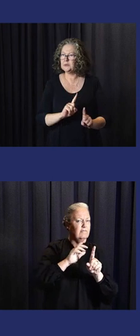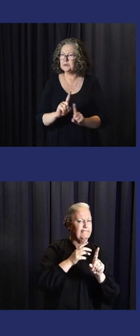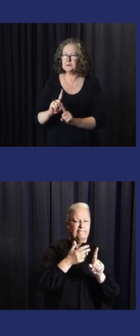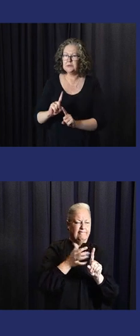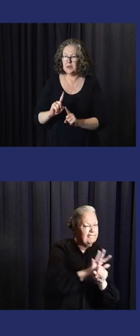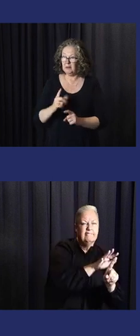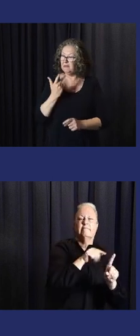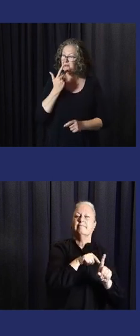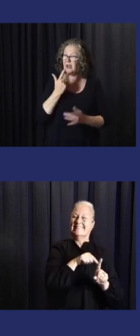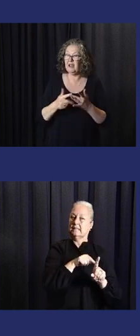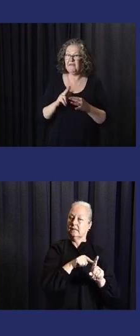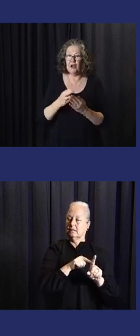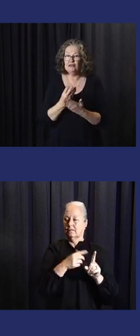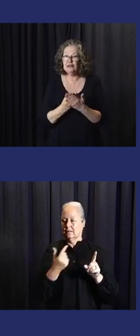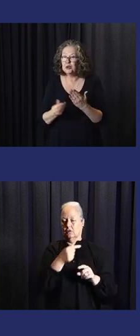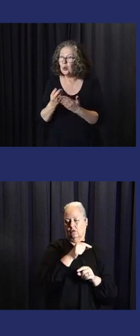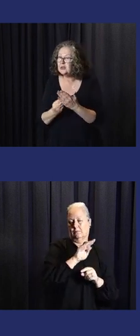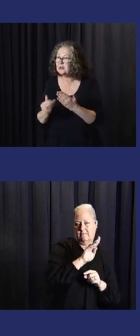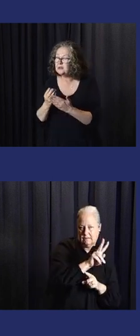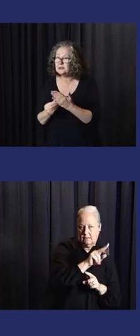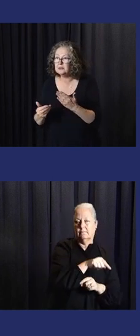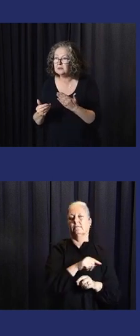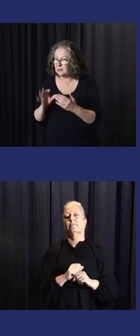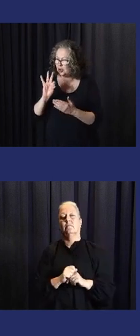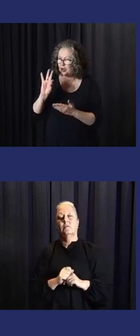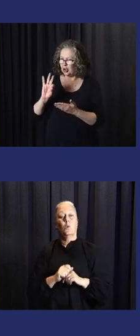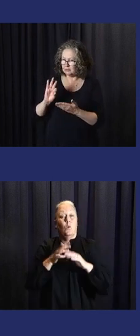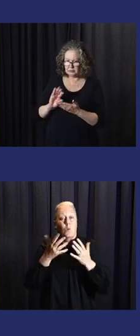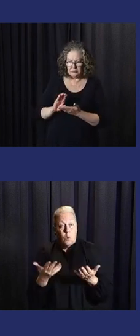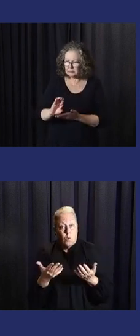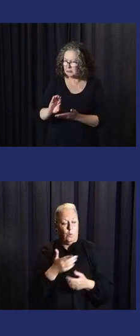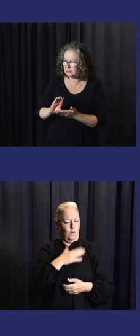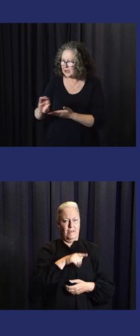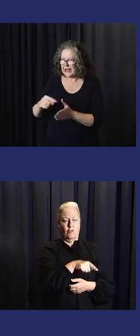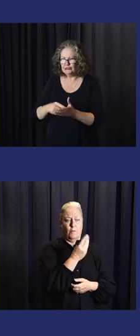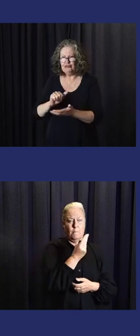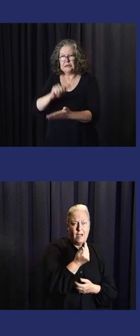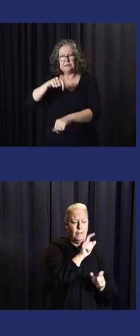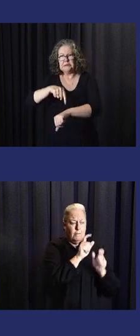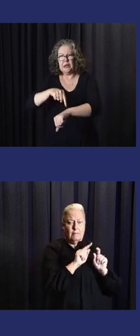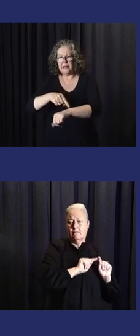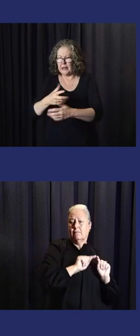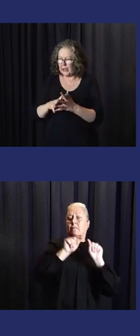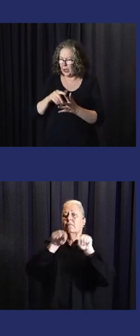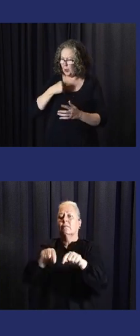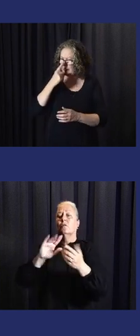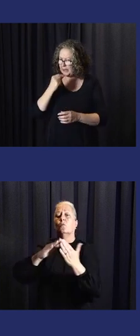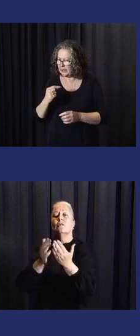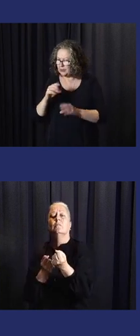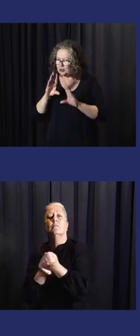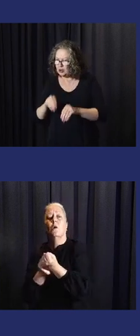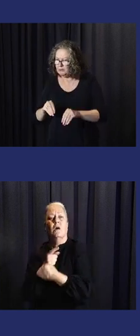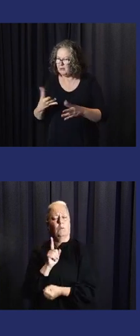and exploitation. It's about prevention. So looking at what might happen if resources don't reach